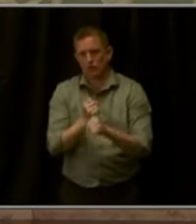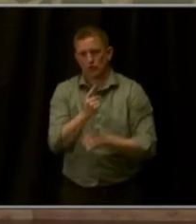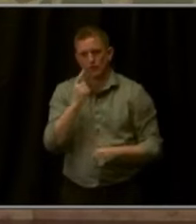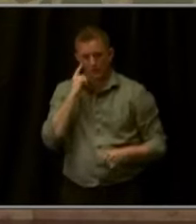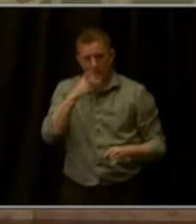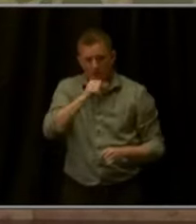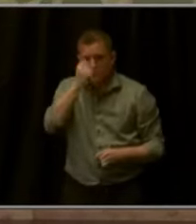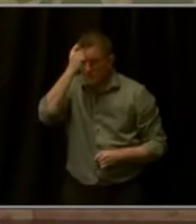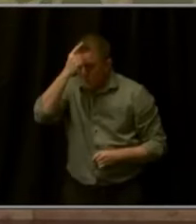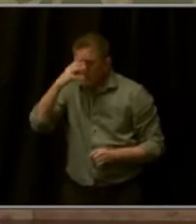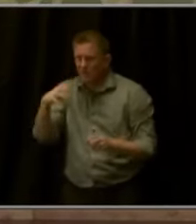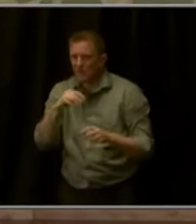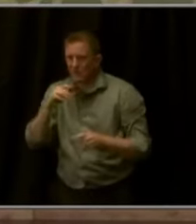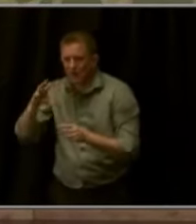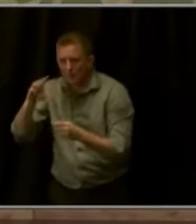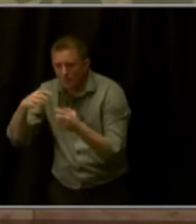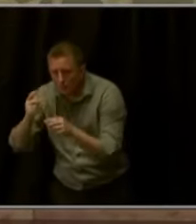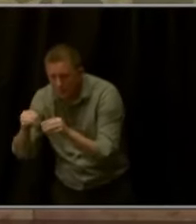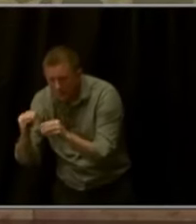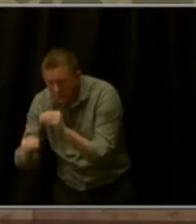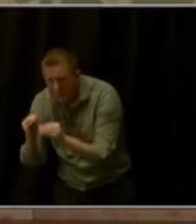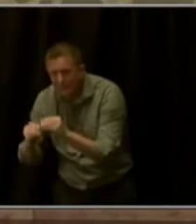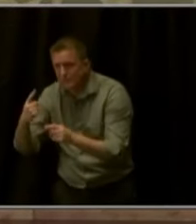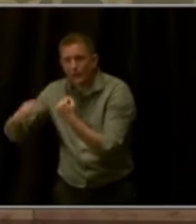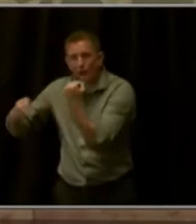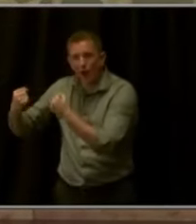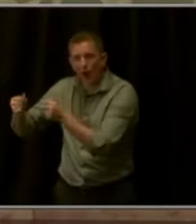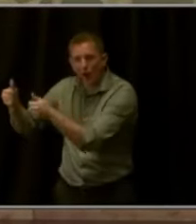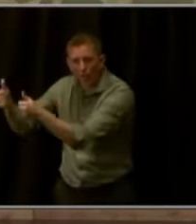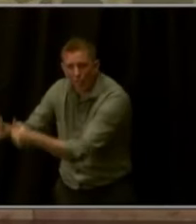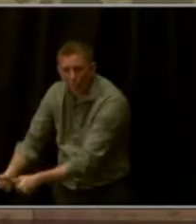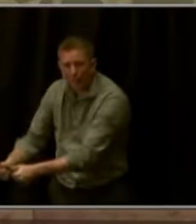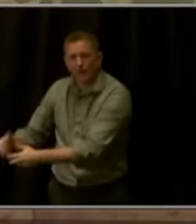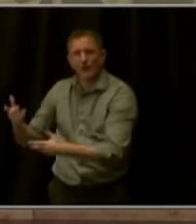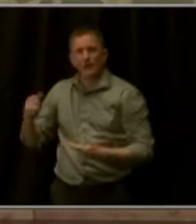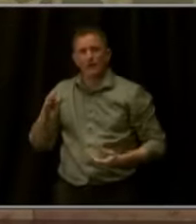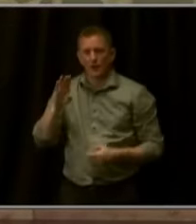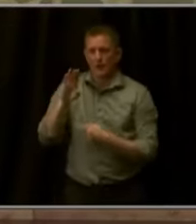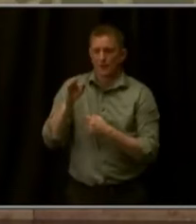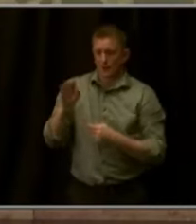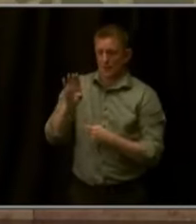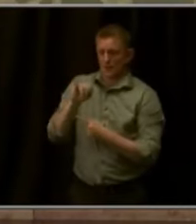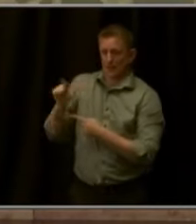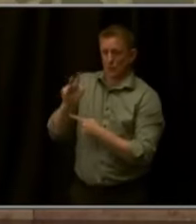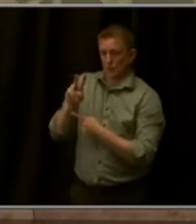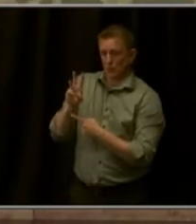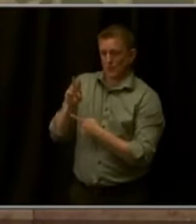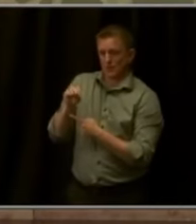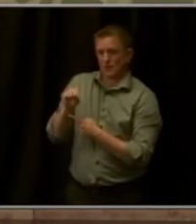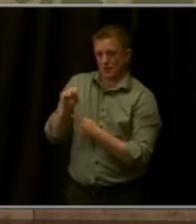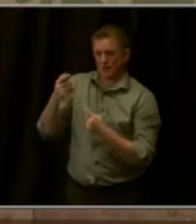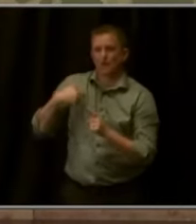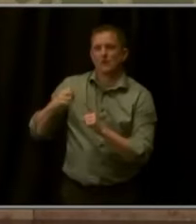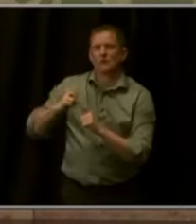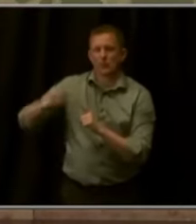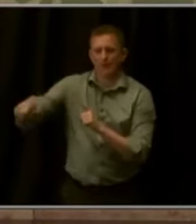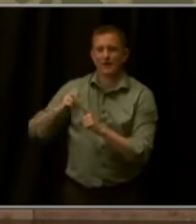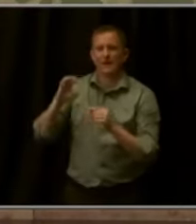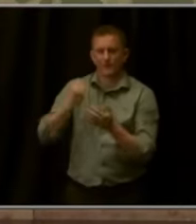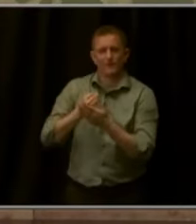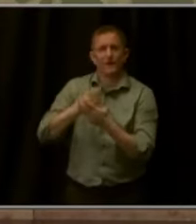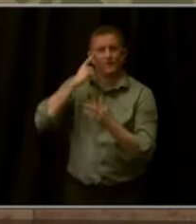costs. Thanks to Senate Bill 260 from 2021, which supercharged transportation funding for the state and significant